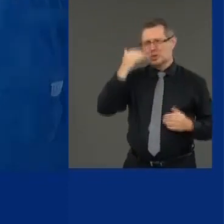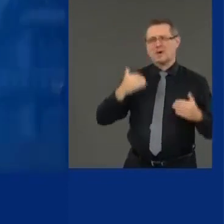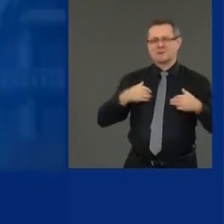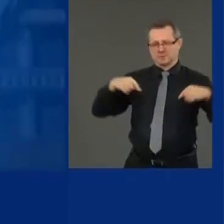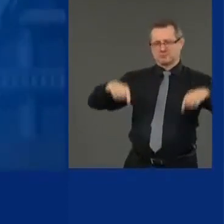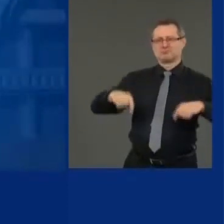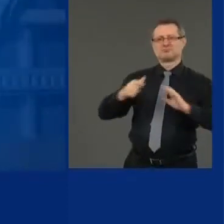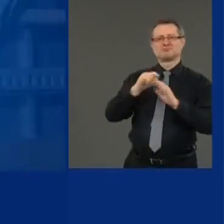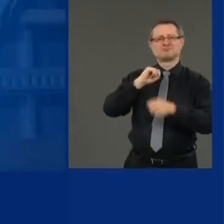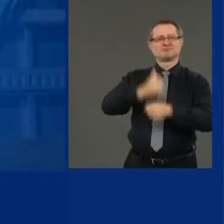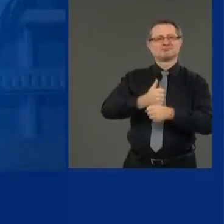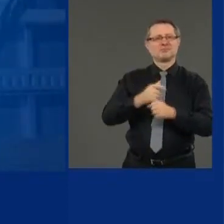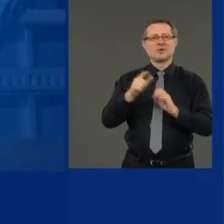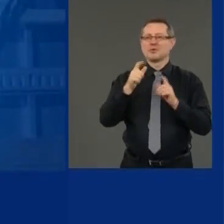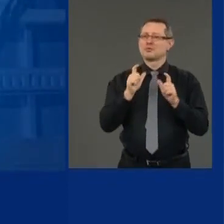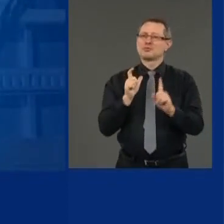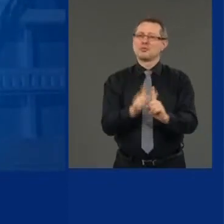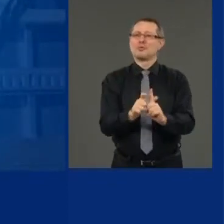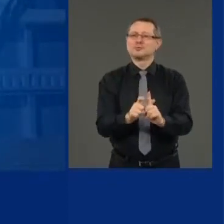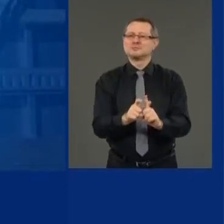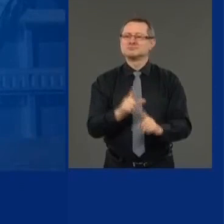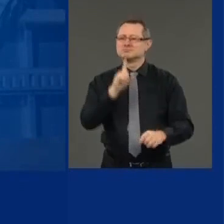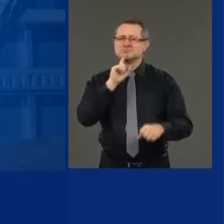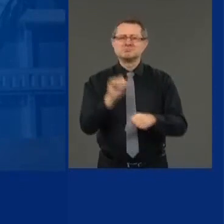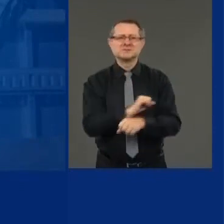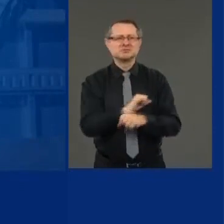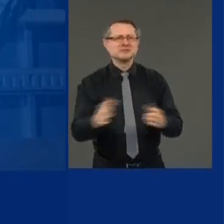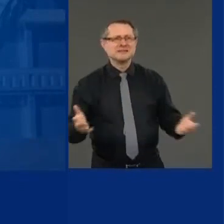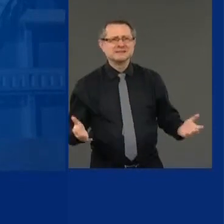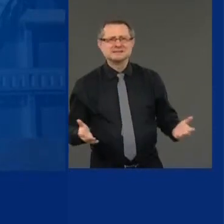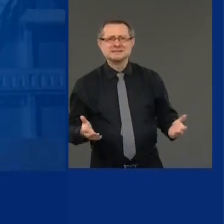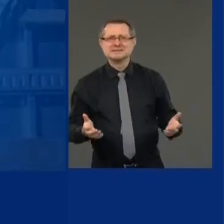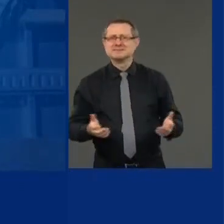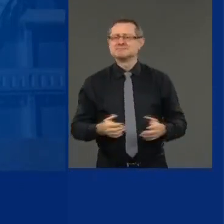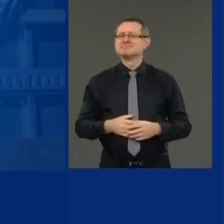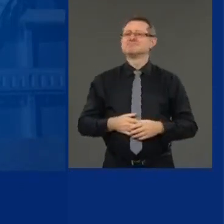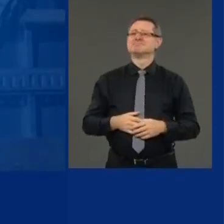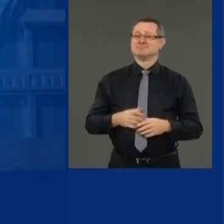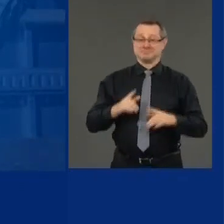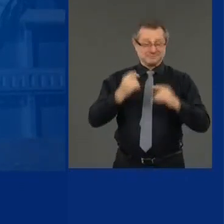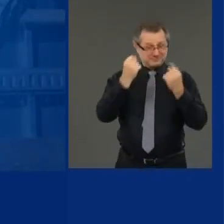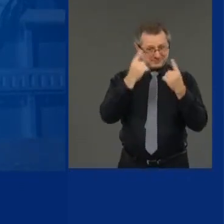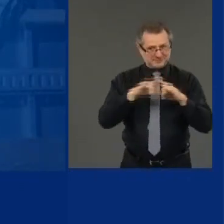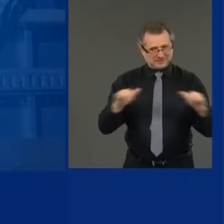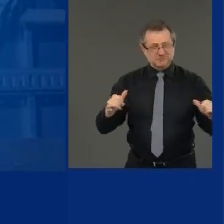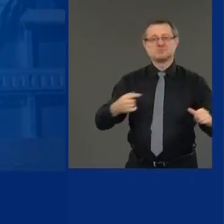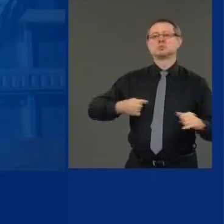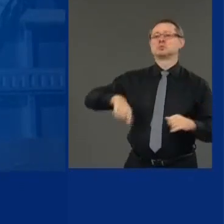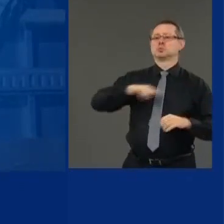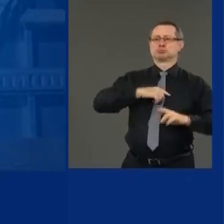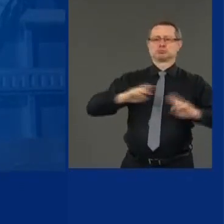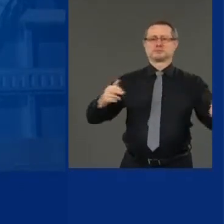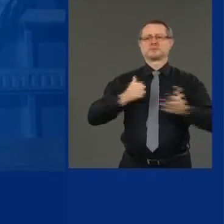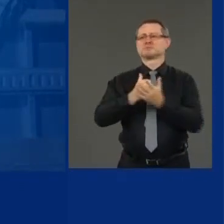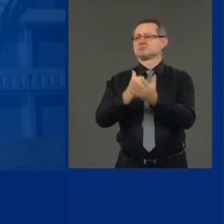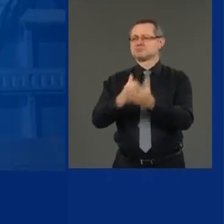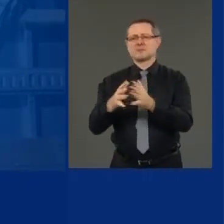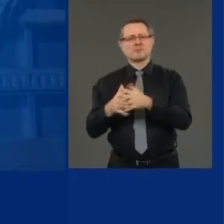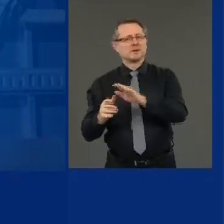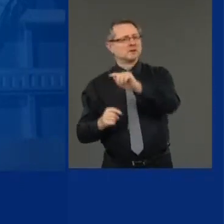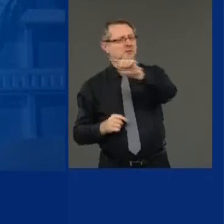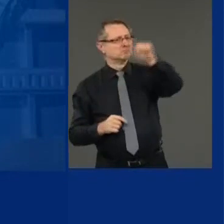serious about it. At the same time, we stand ready to help our fellow Americans and the other states.